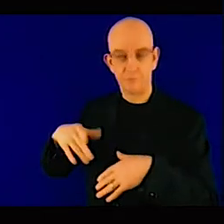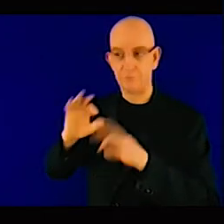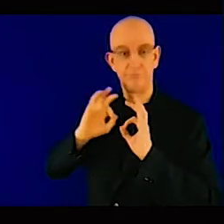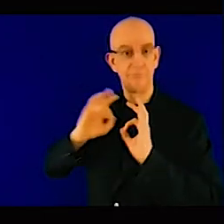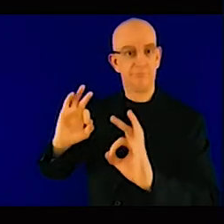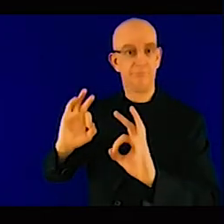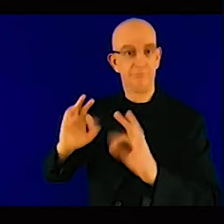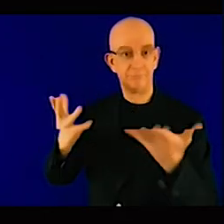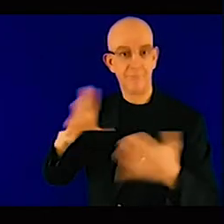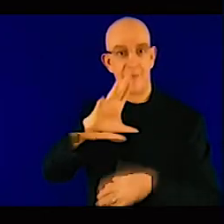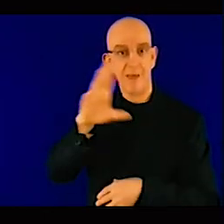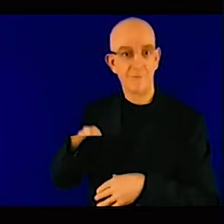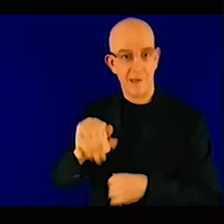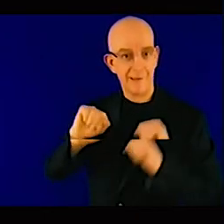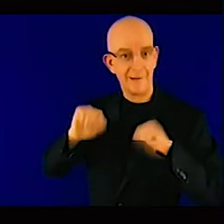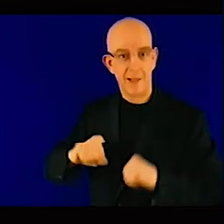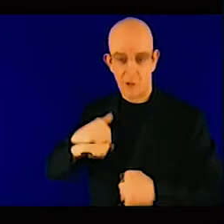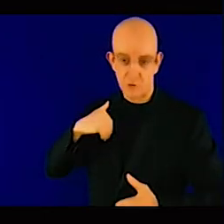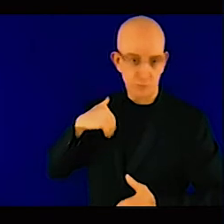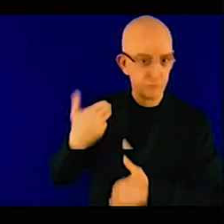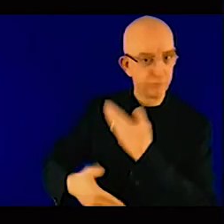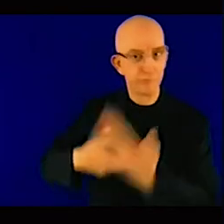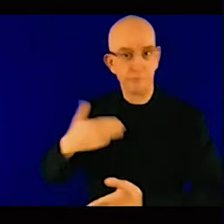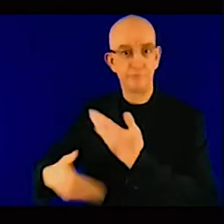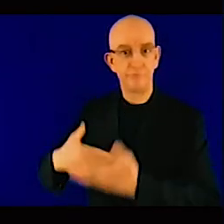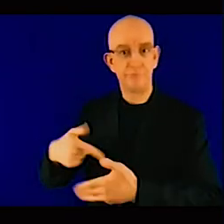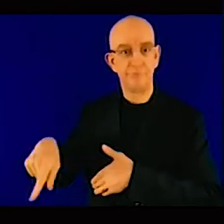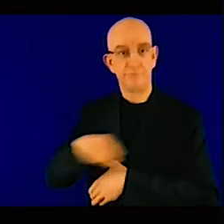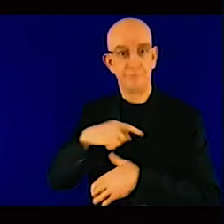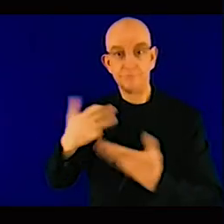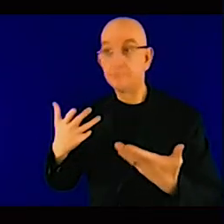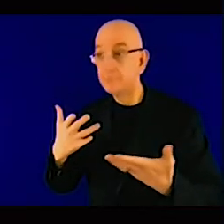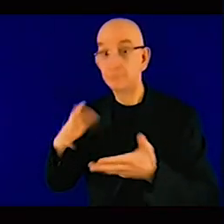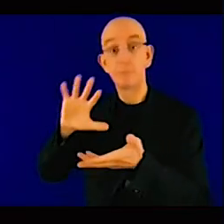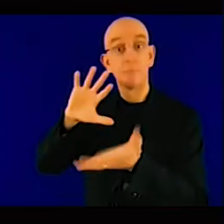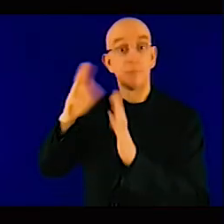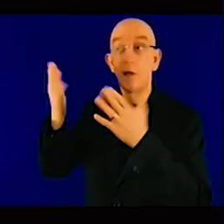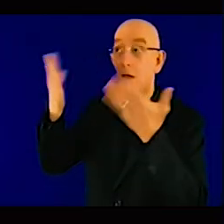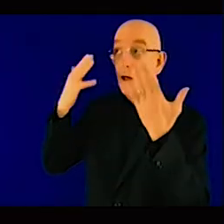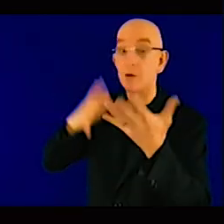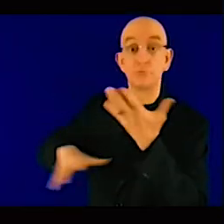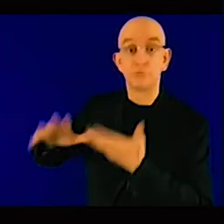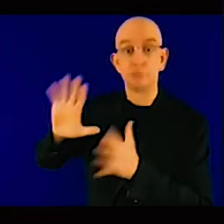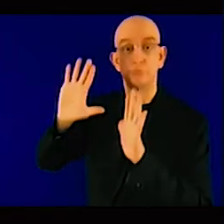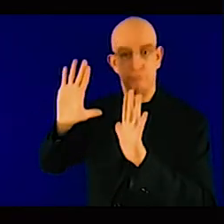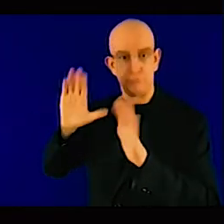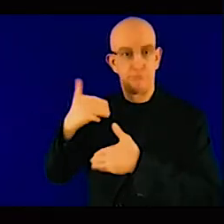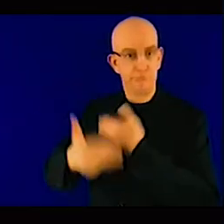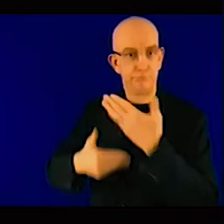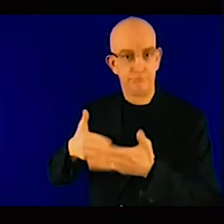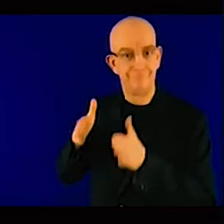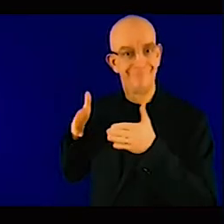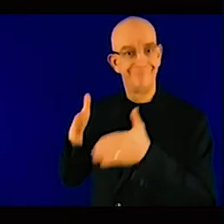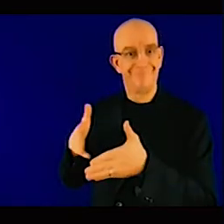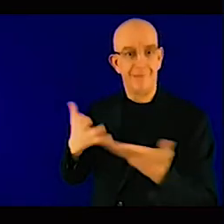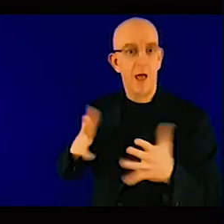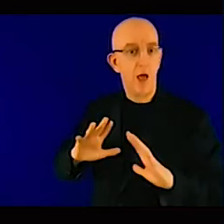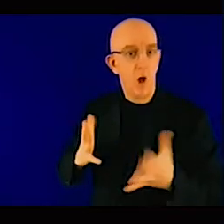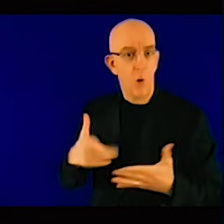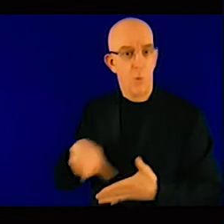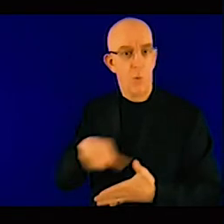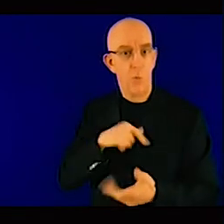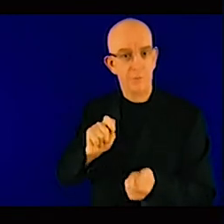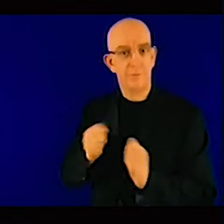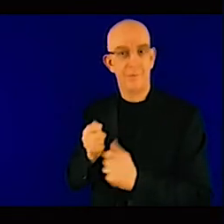adaptation, uh, beyond the borders and specifically on the agriculture sector. Thank you. Thank you very much.